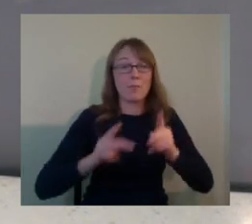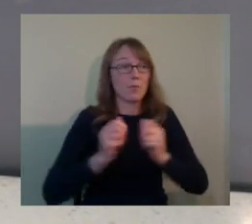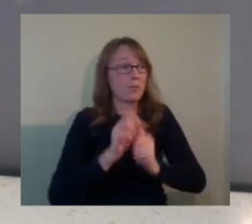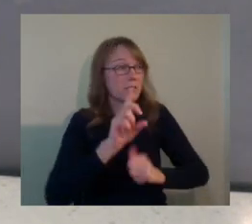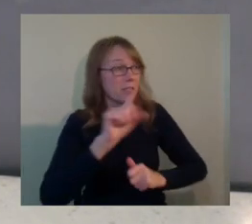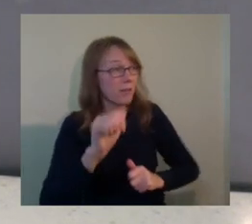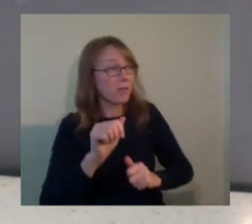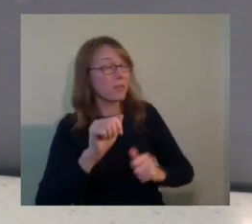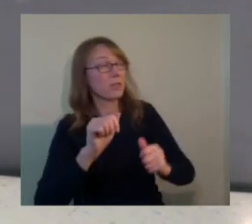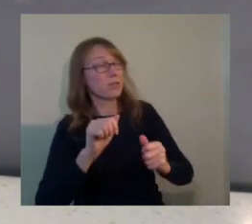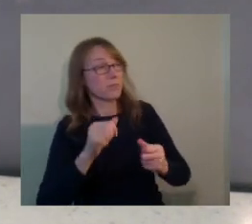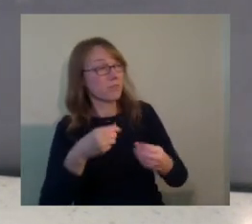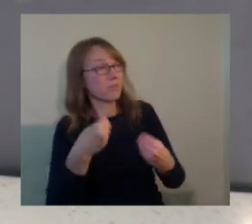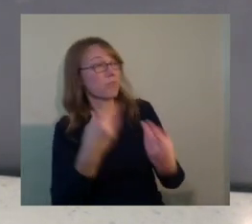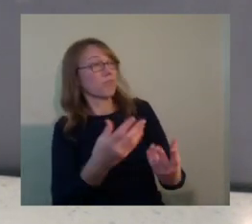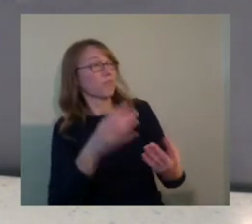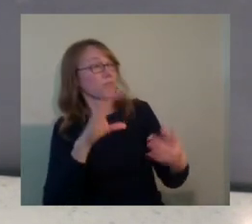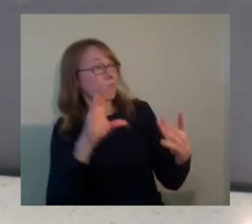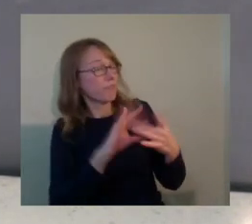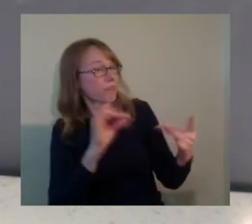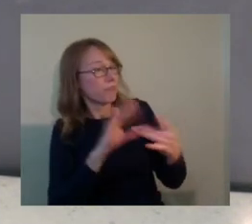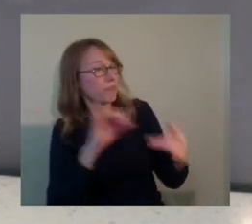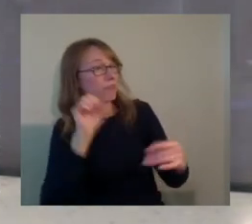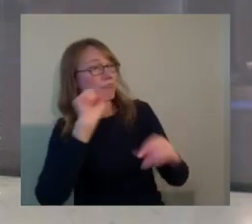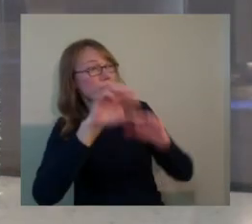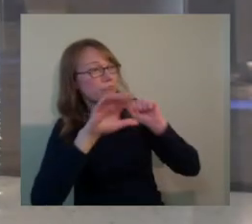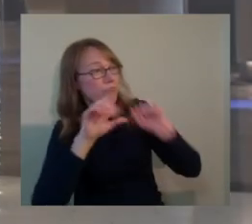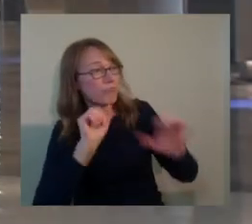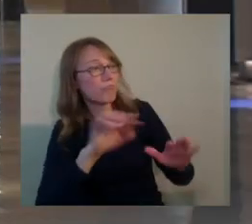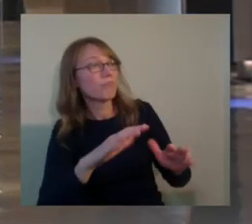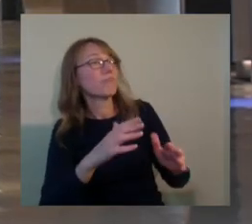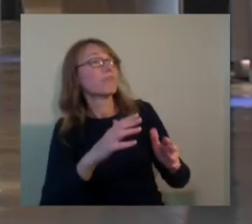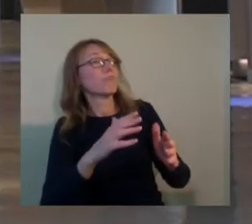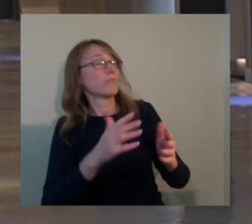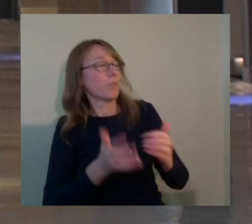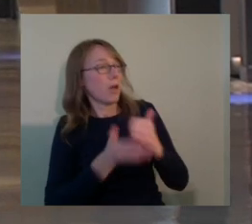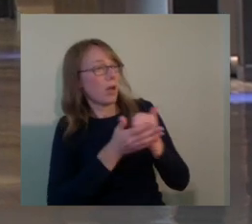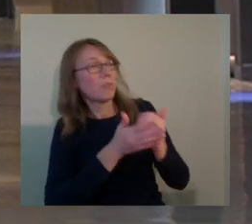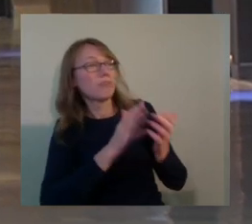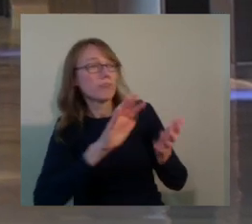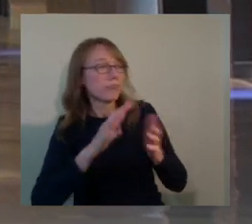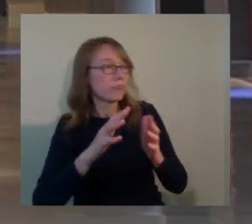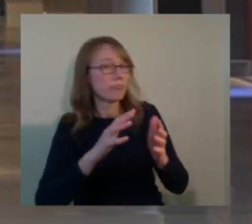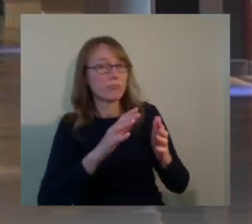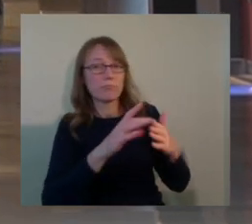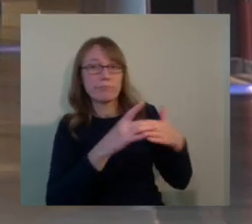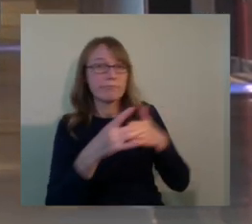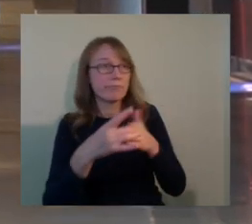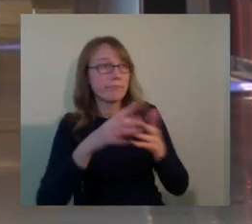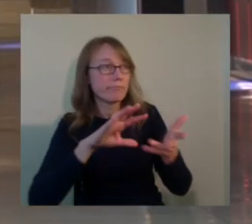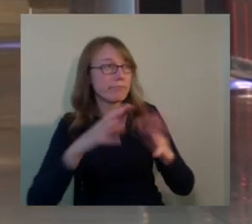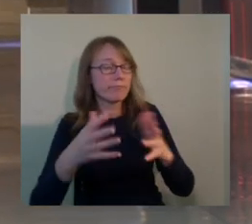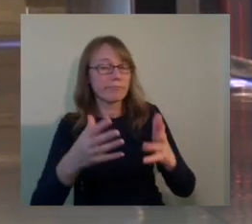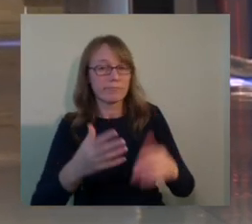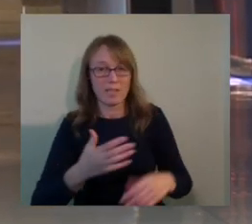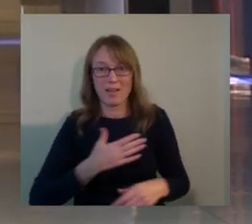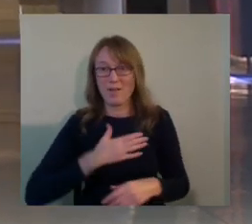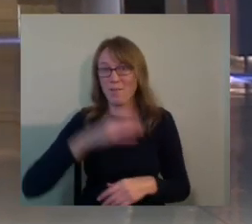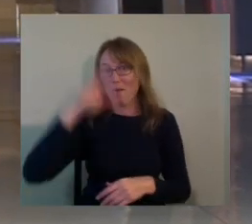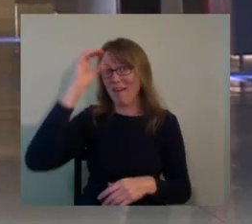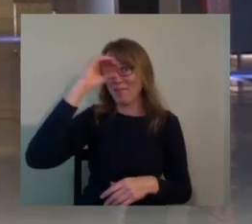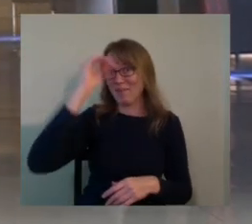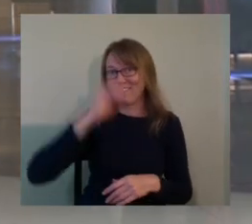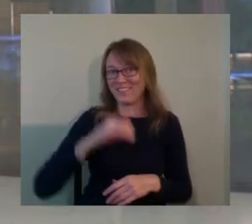an opportunity to be full players in the game. And as a result of that, in my maybe not so humble opinion,